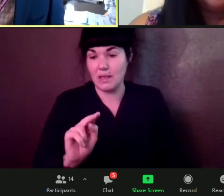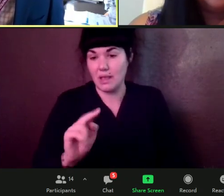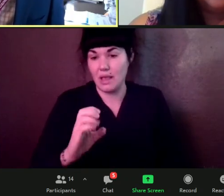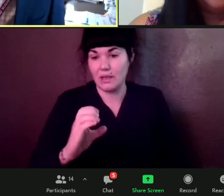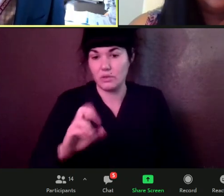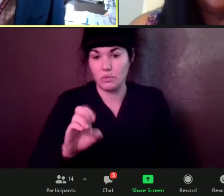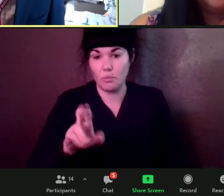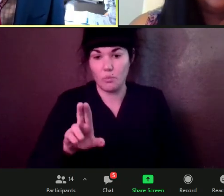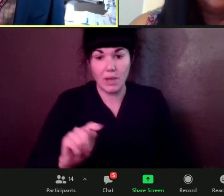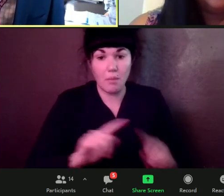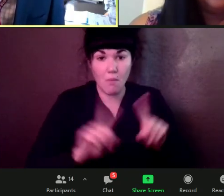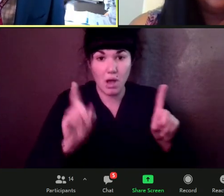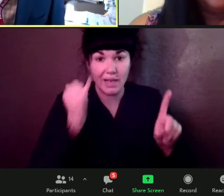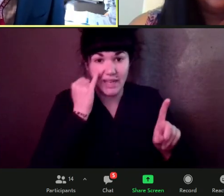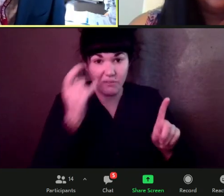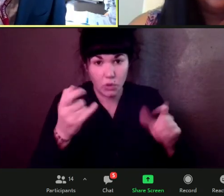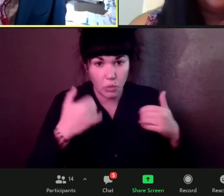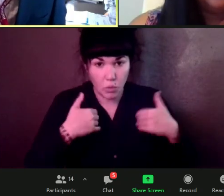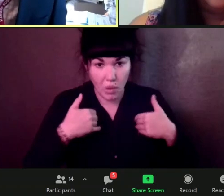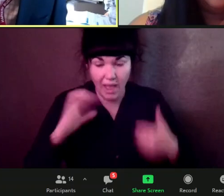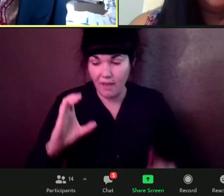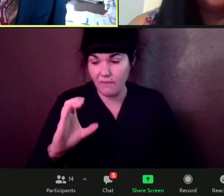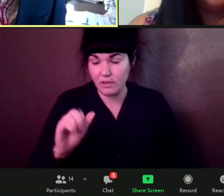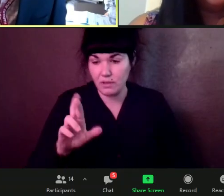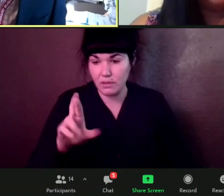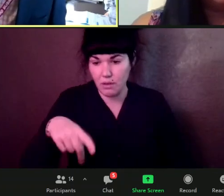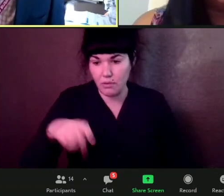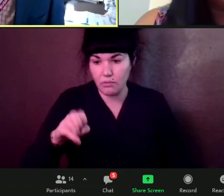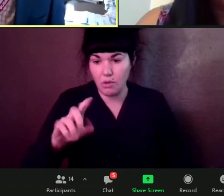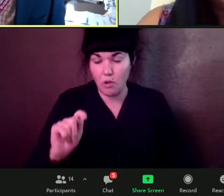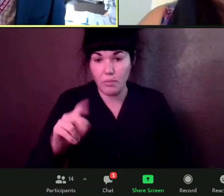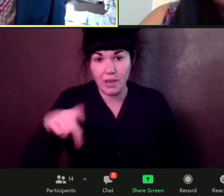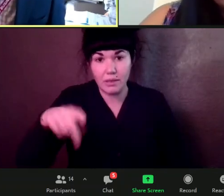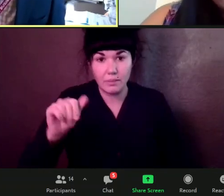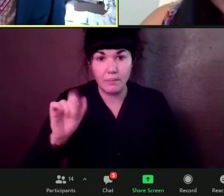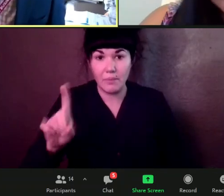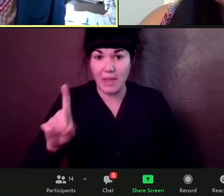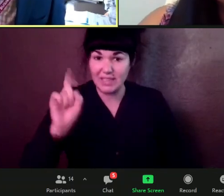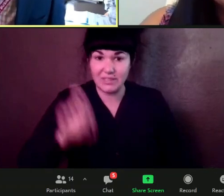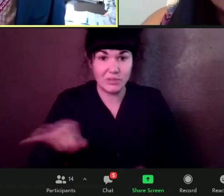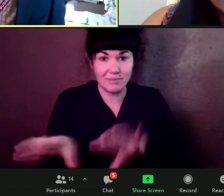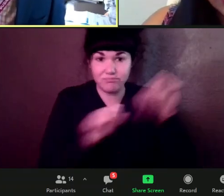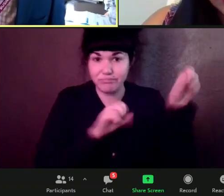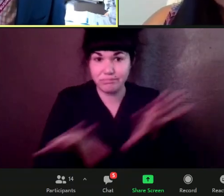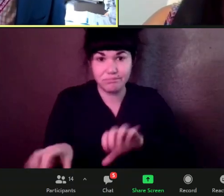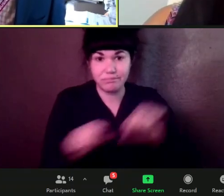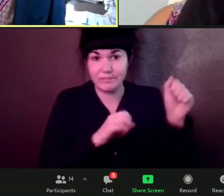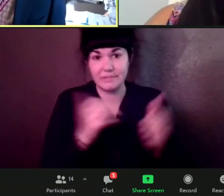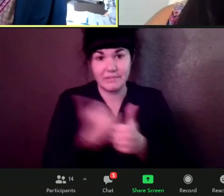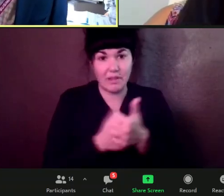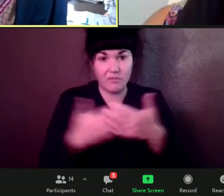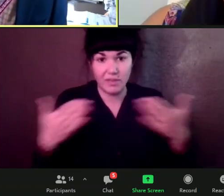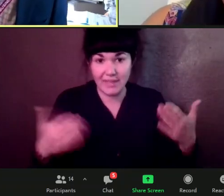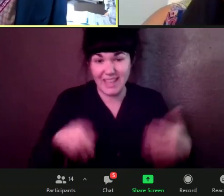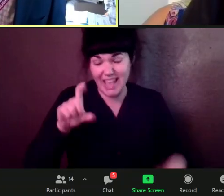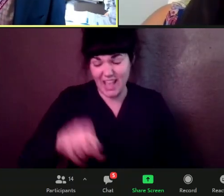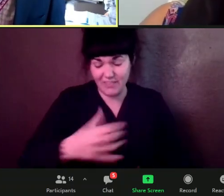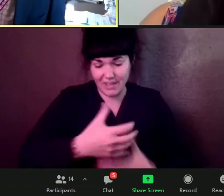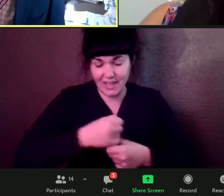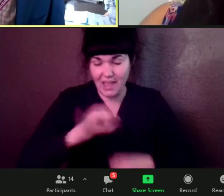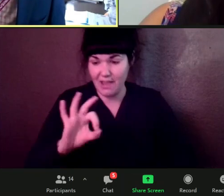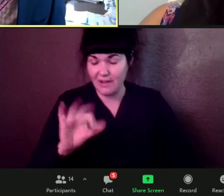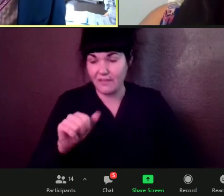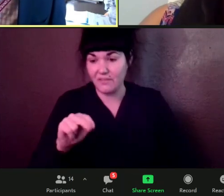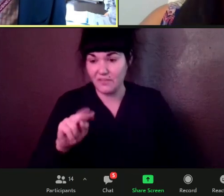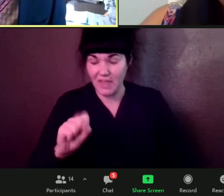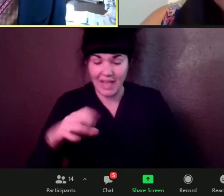Um, and you have to have a good ventilation. You have to have fans to dry things, you know, really quickly. Um, because it, you know,